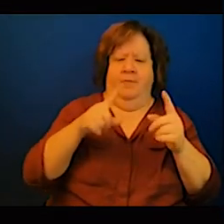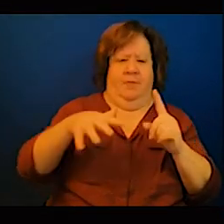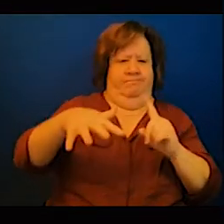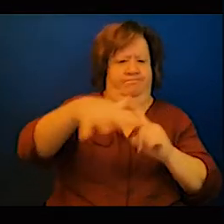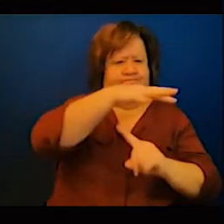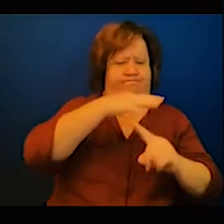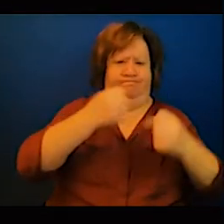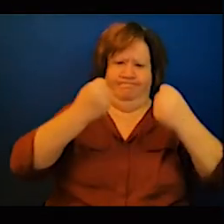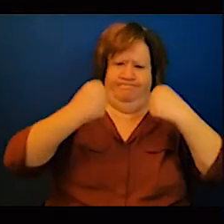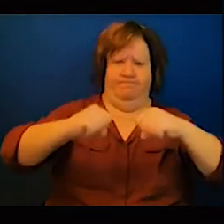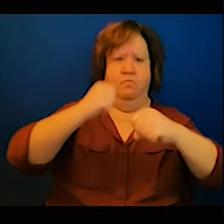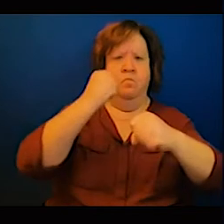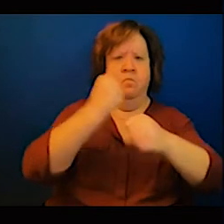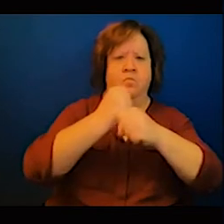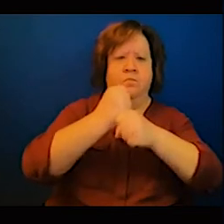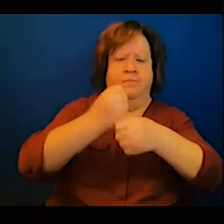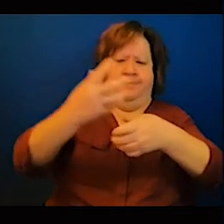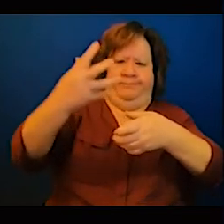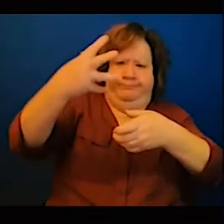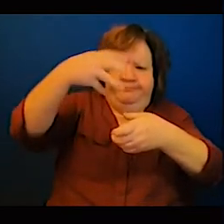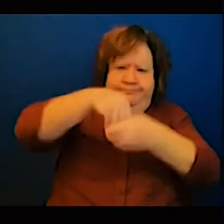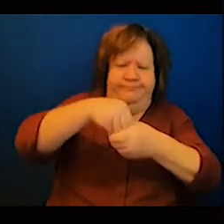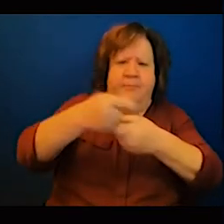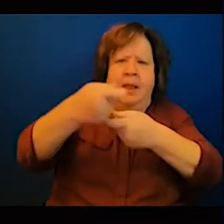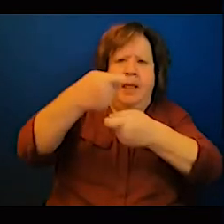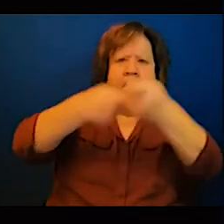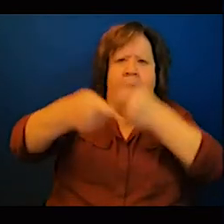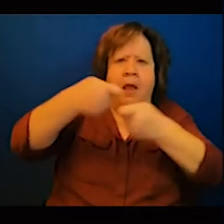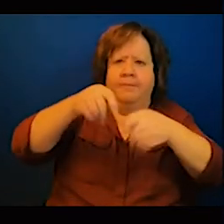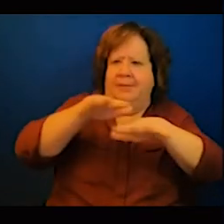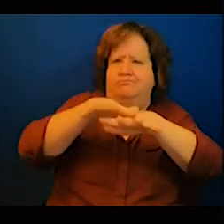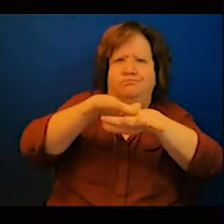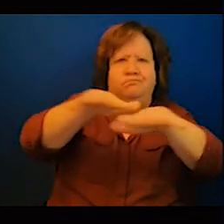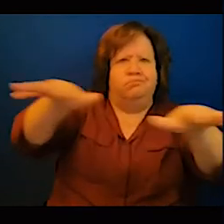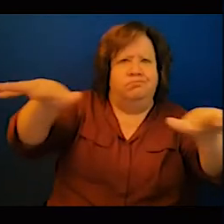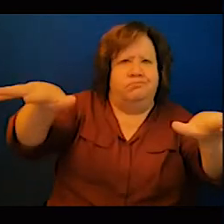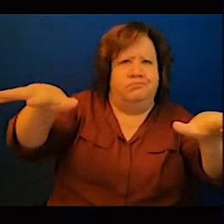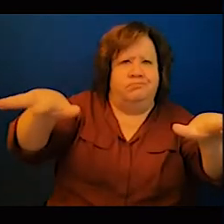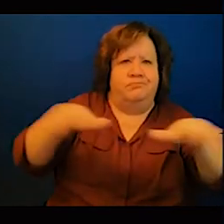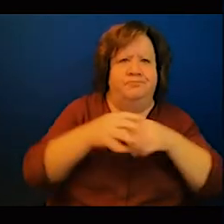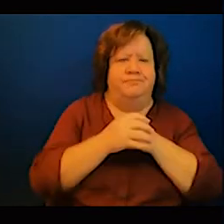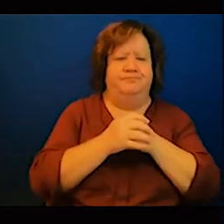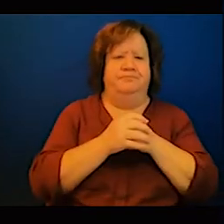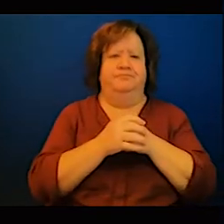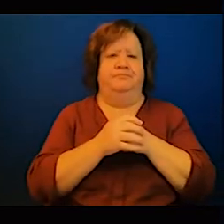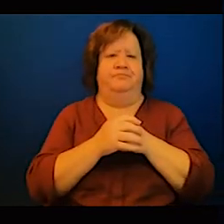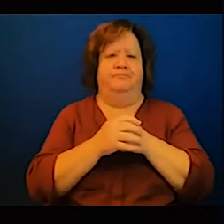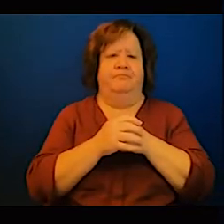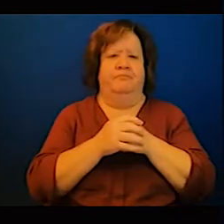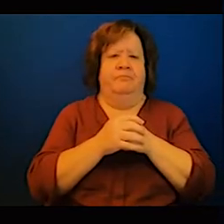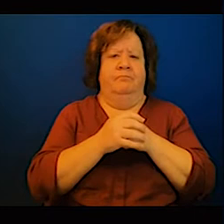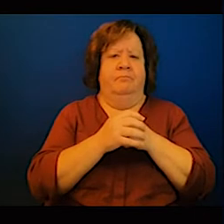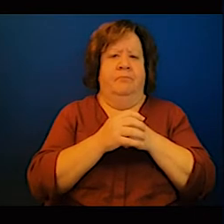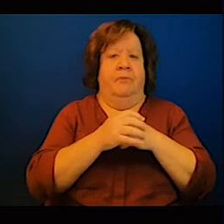inclusive also being the emitting sector now we